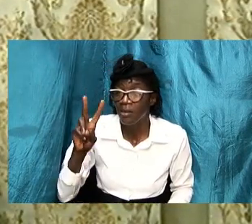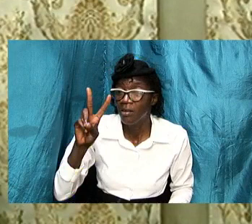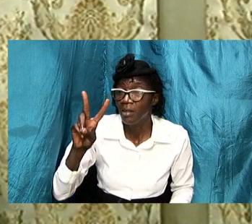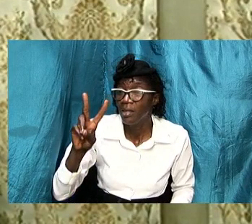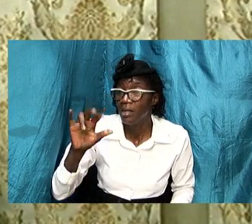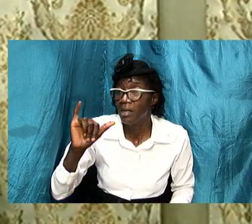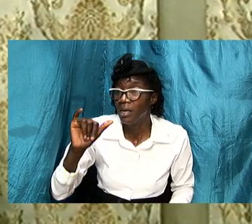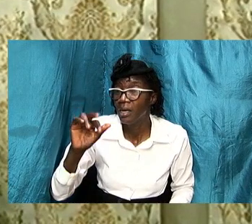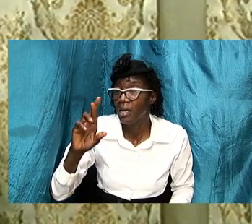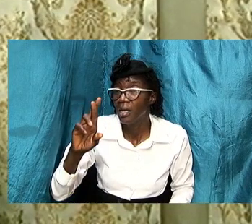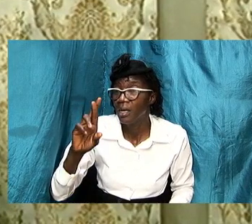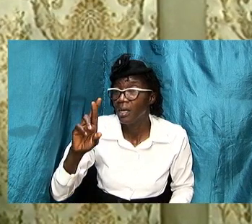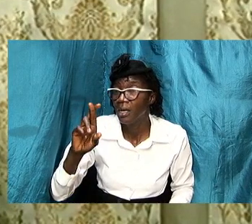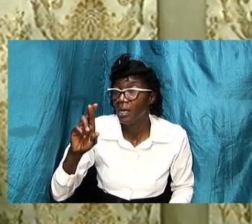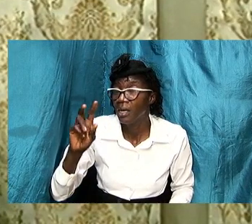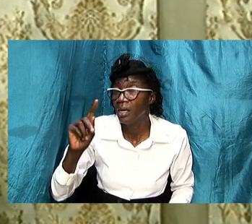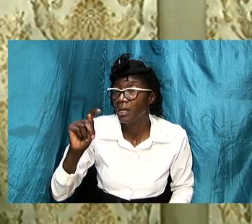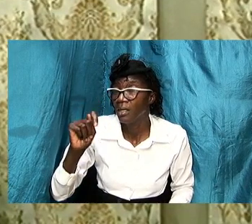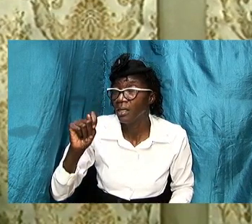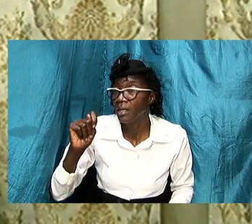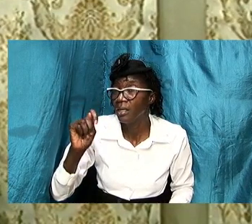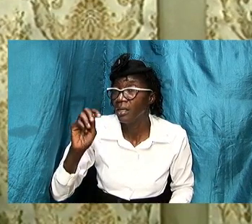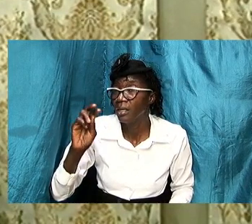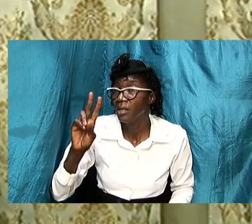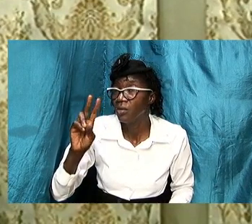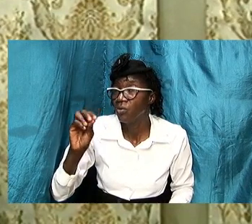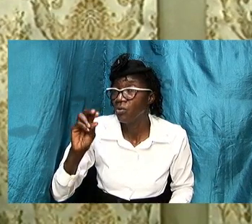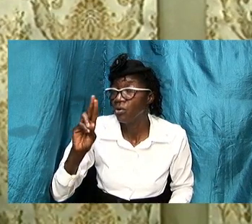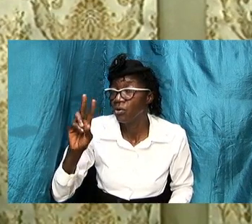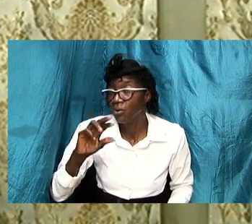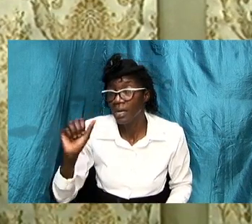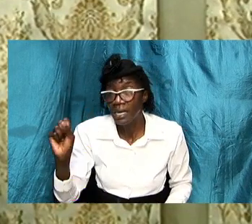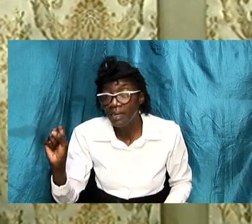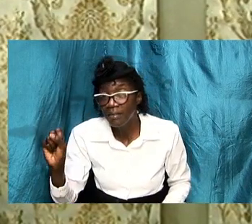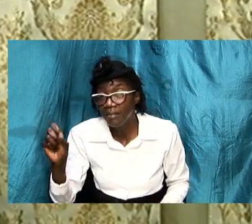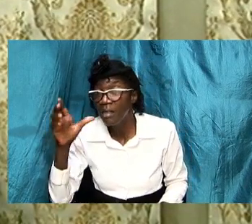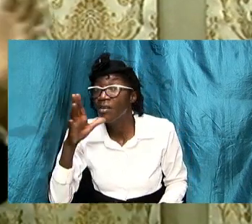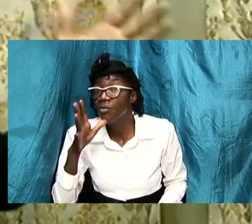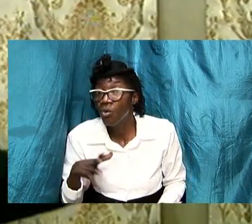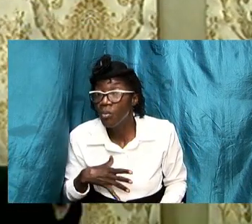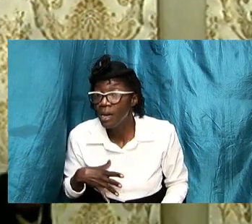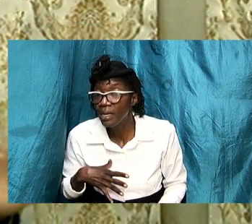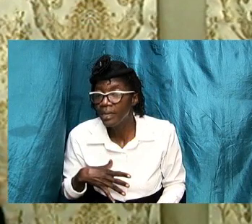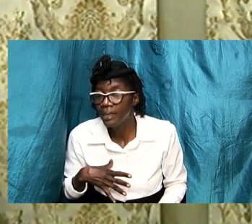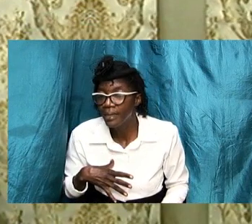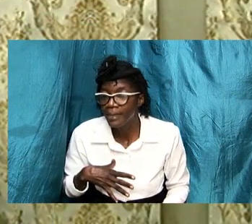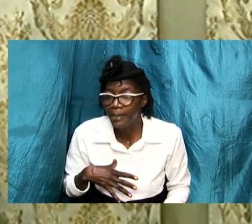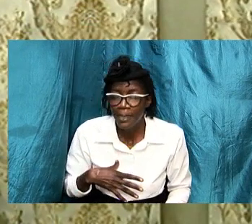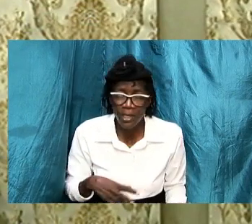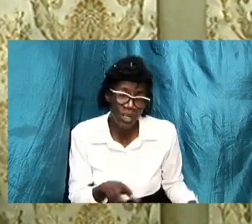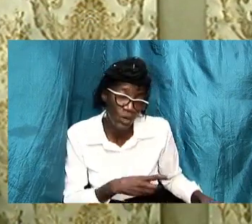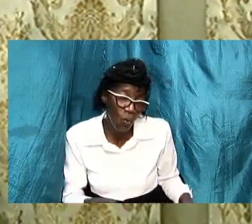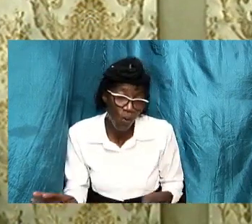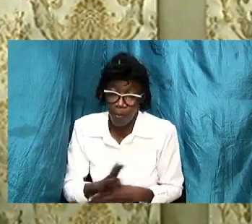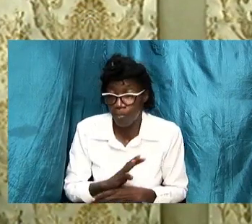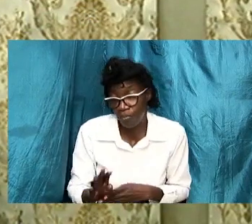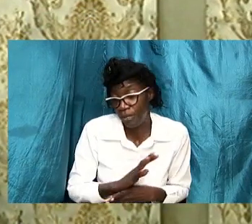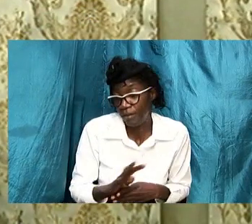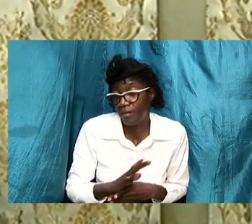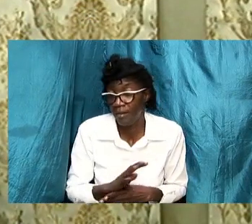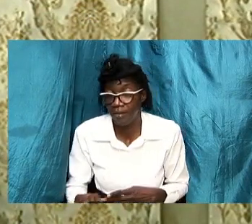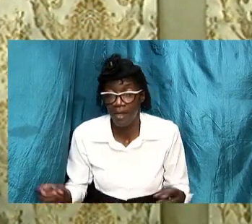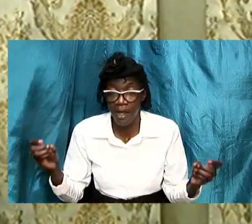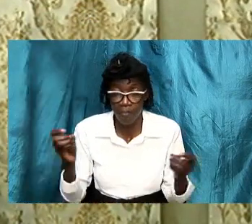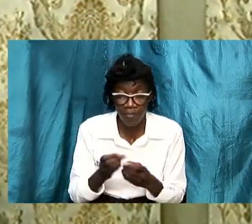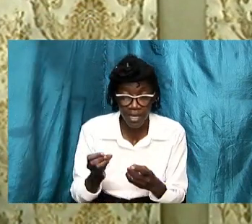so we find that this lady she she conducts business and she meets with